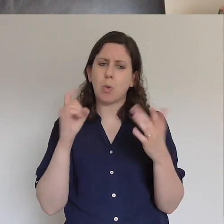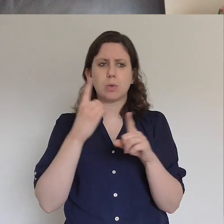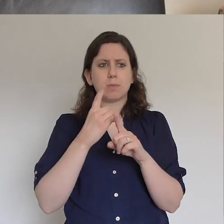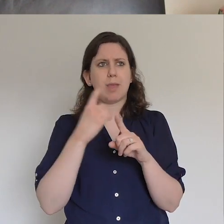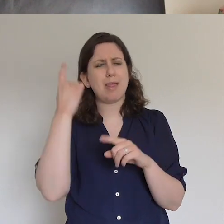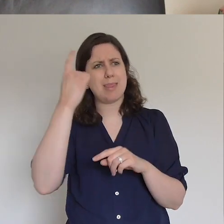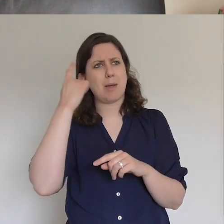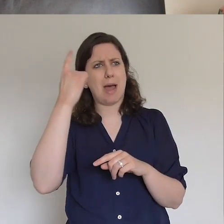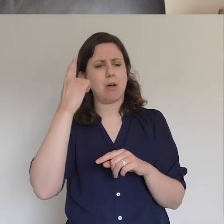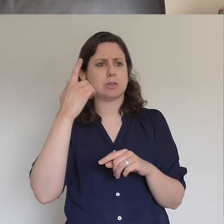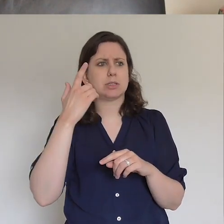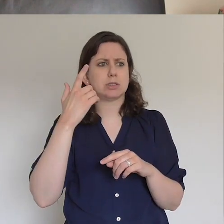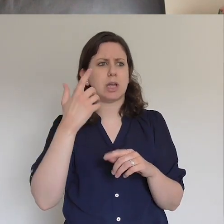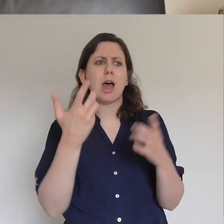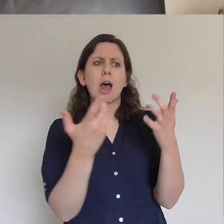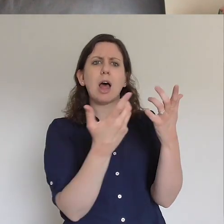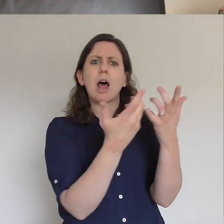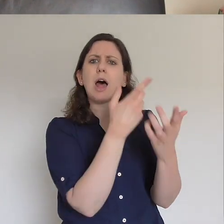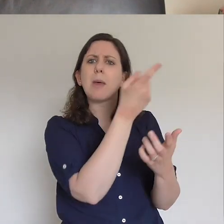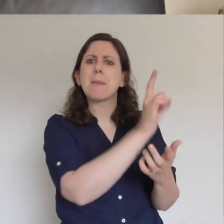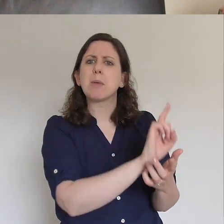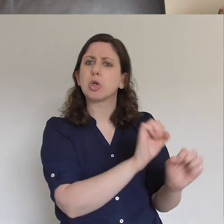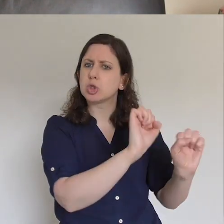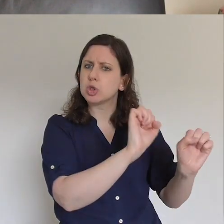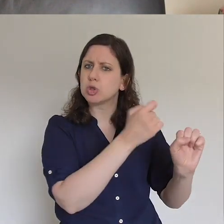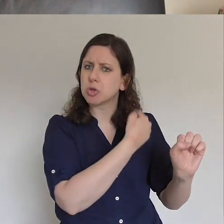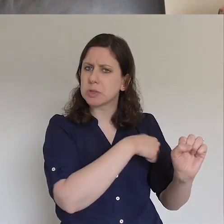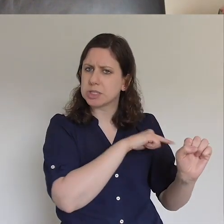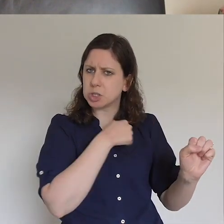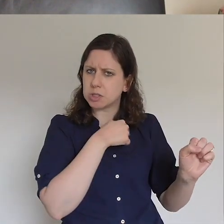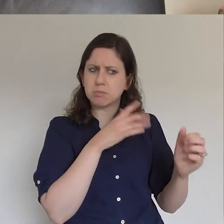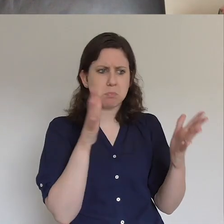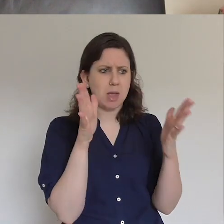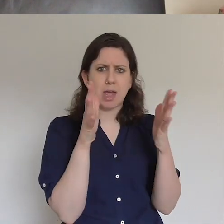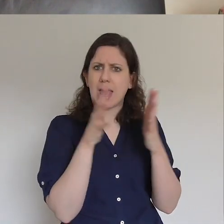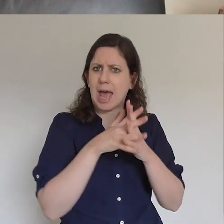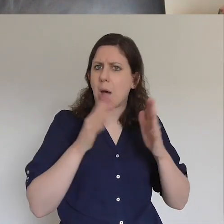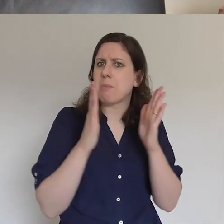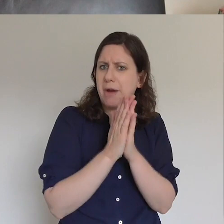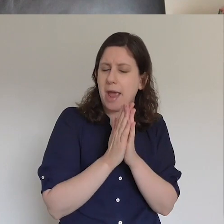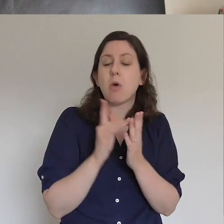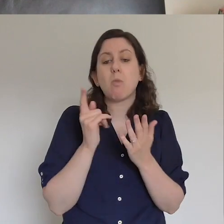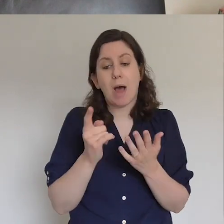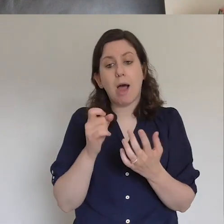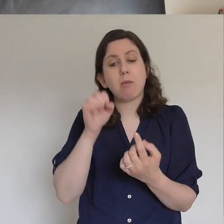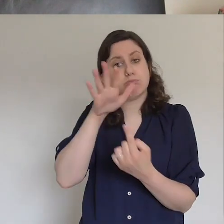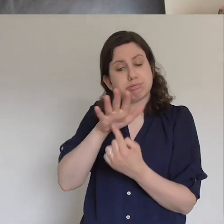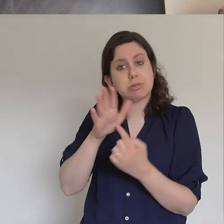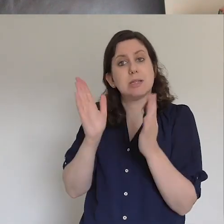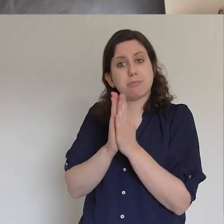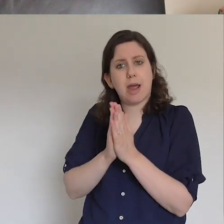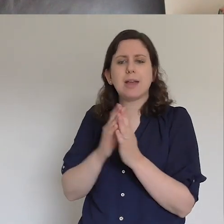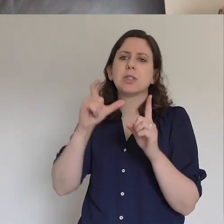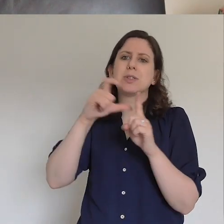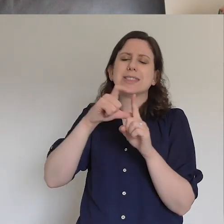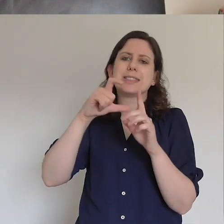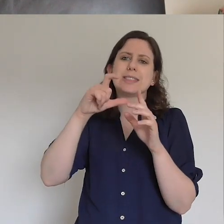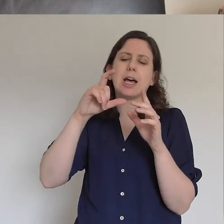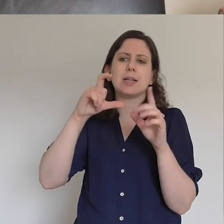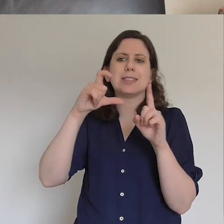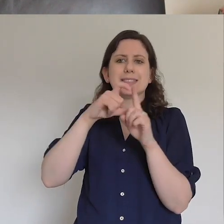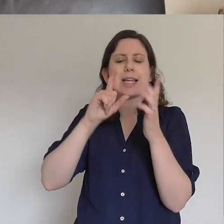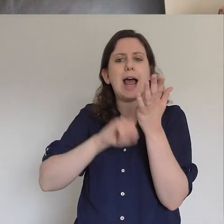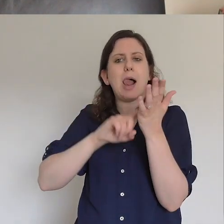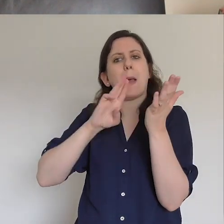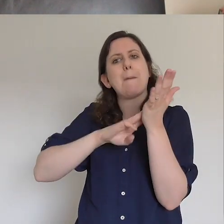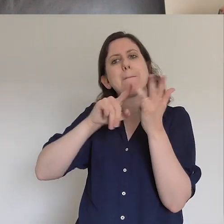I think the greatest weapon we have in seeing others come to faith is prayer I love the old story of D.R. Moody the great American preacher who made